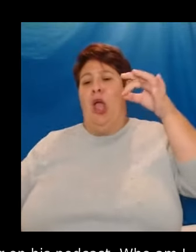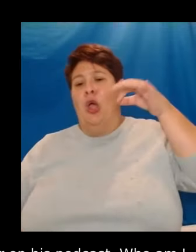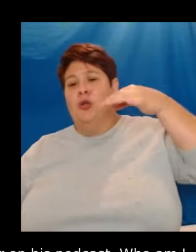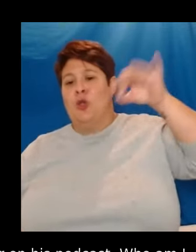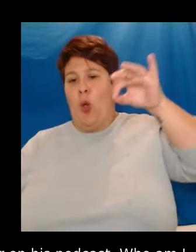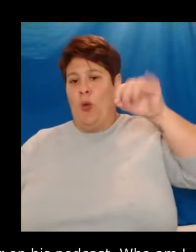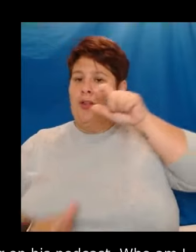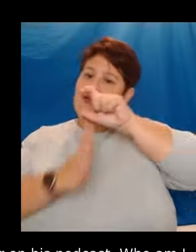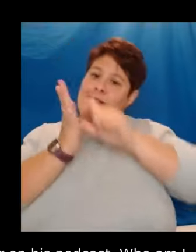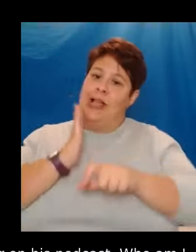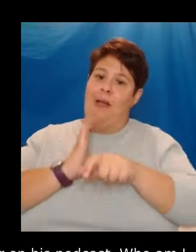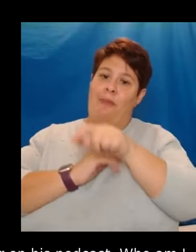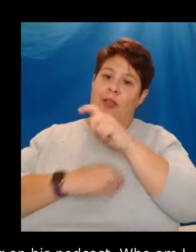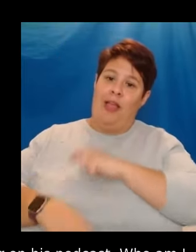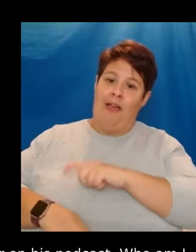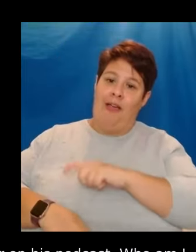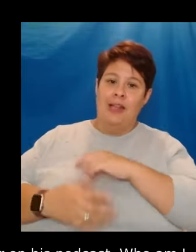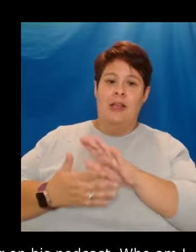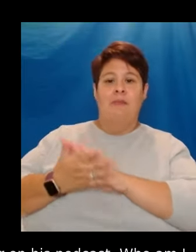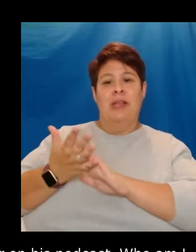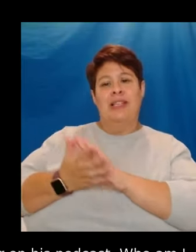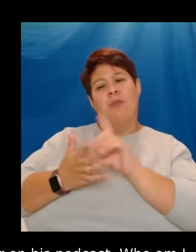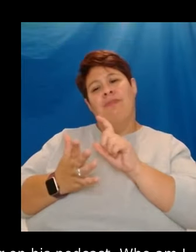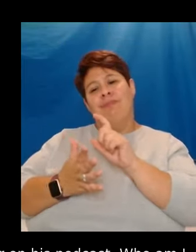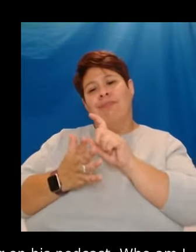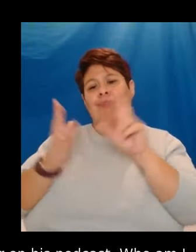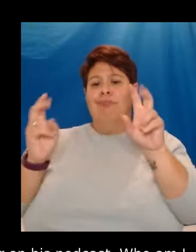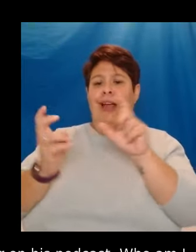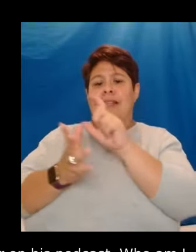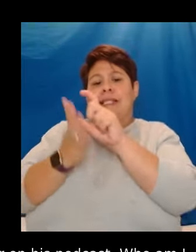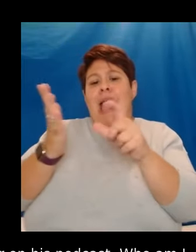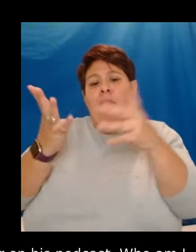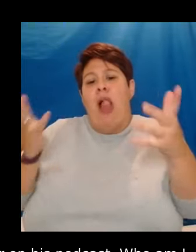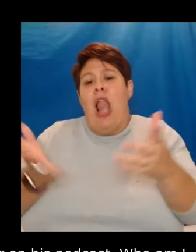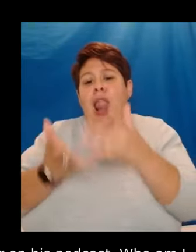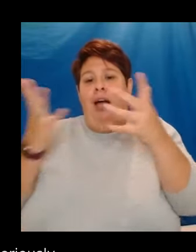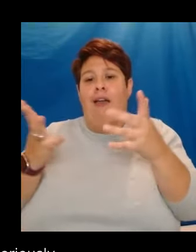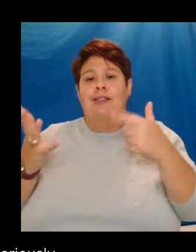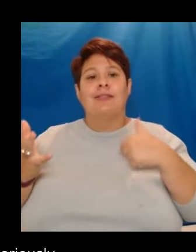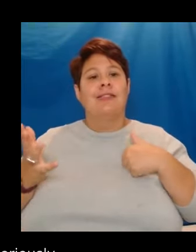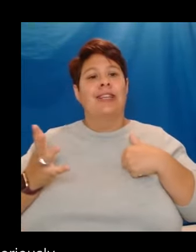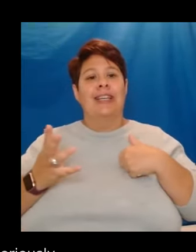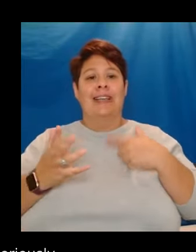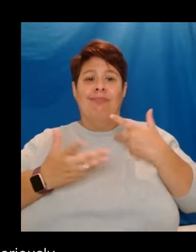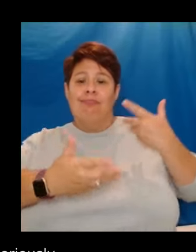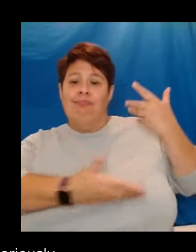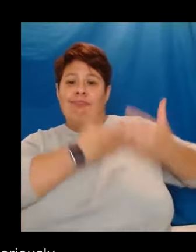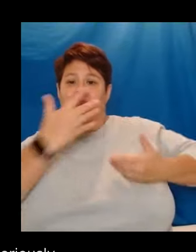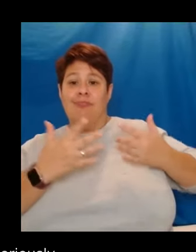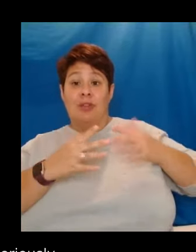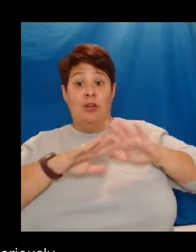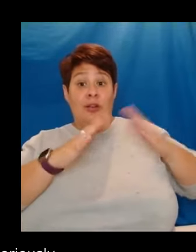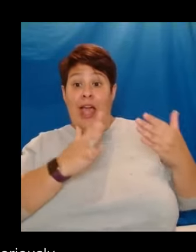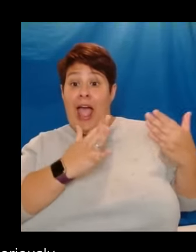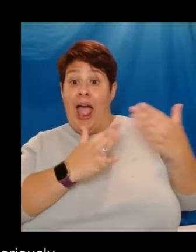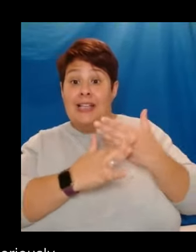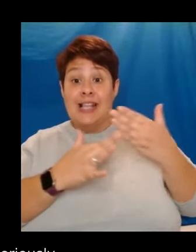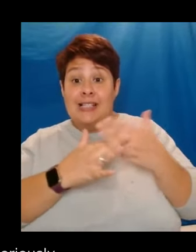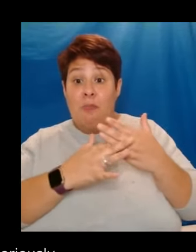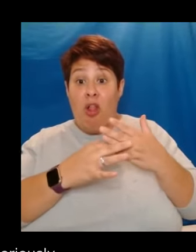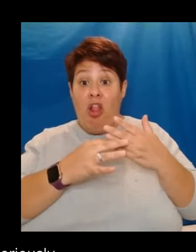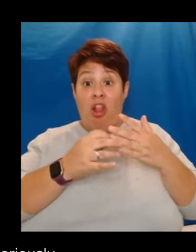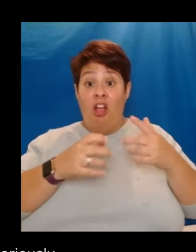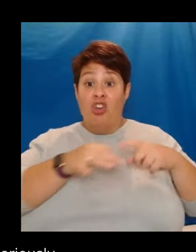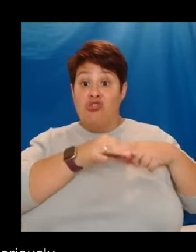slot, but fearing someone more disabled light. She tells a story of not having an accessible trailer, but a